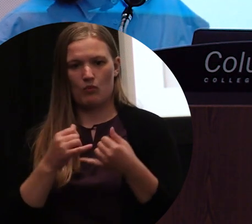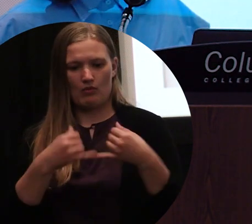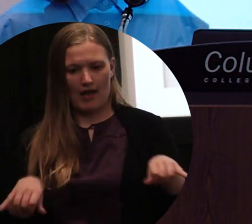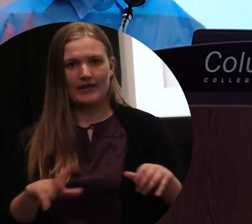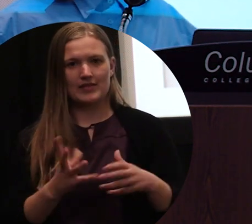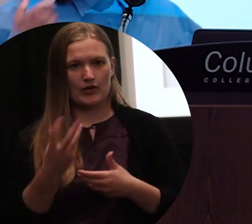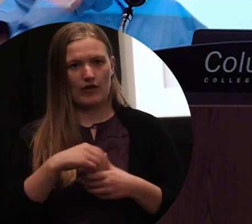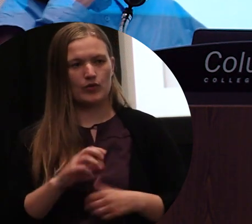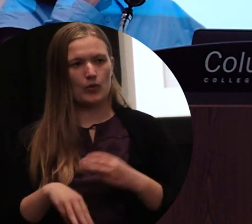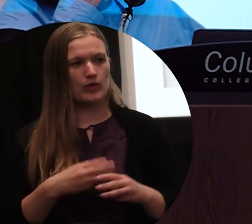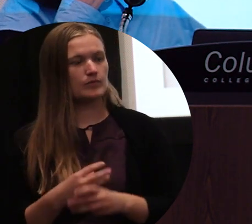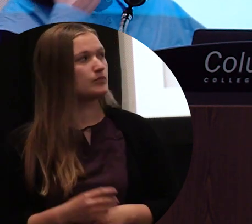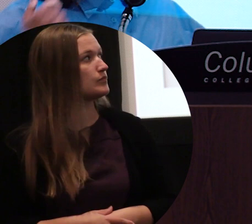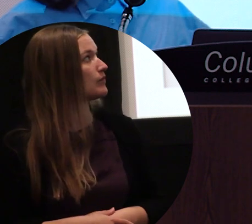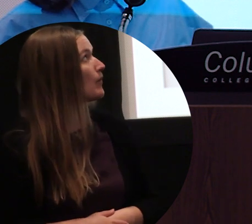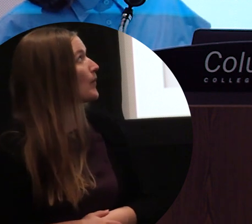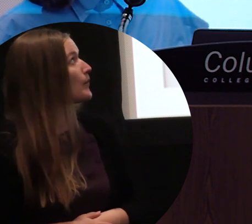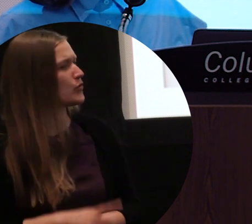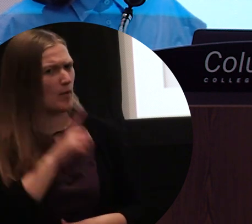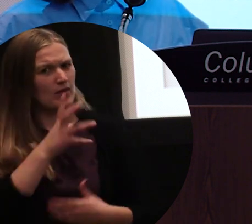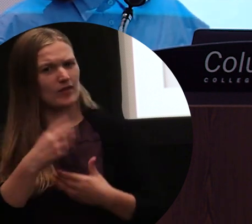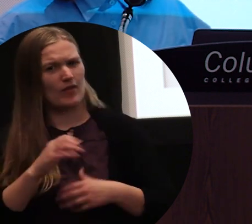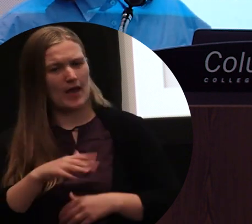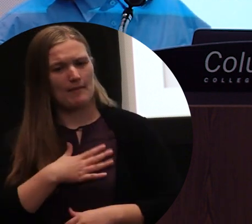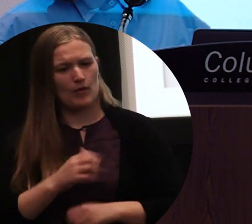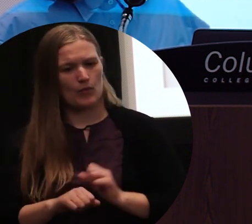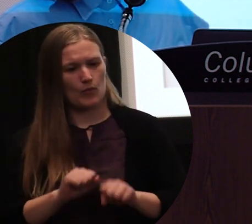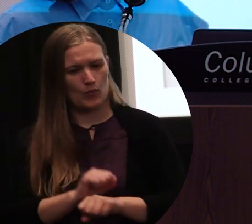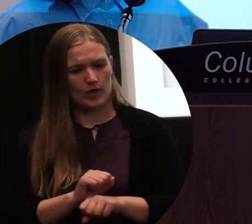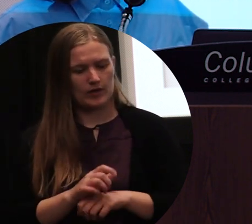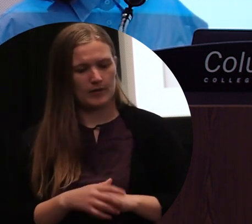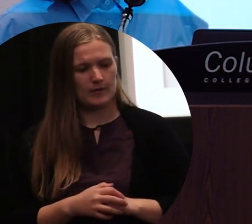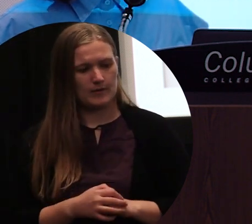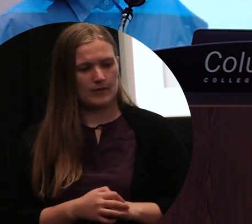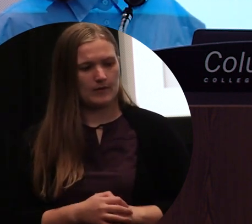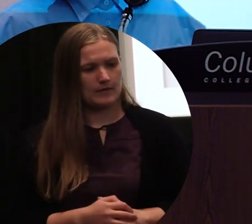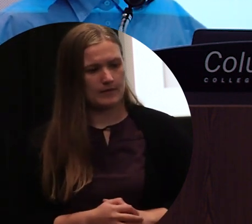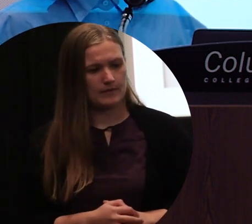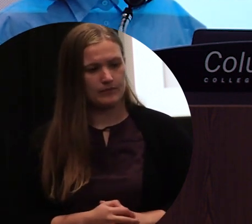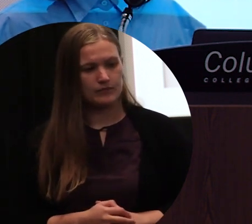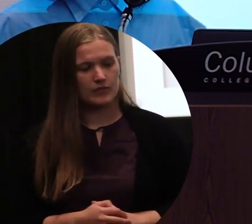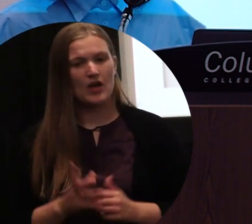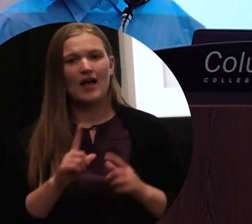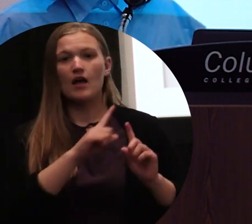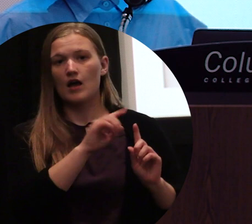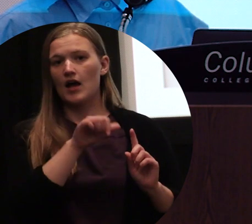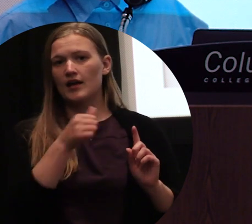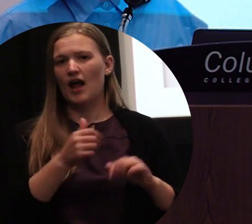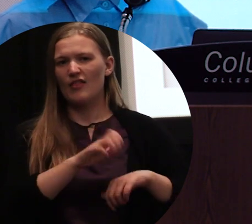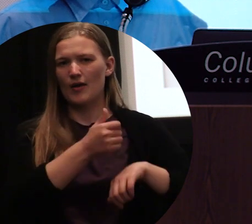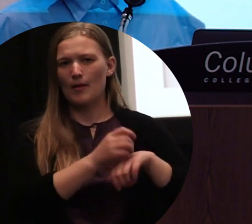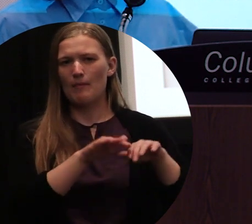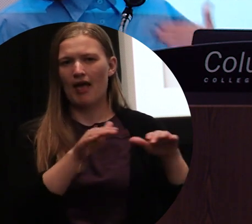And as I mentioned, the continuous concept of like the platforms for celestial observations is another point that I'm really interested